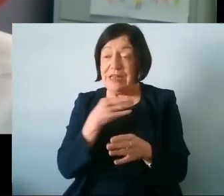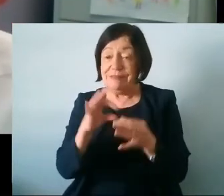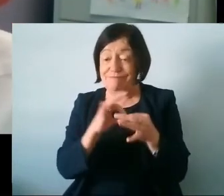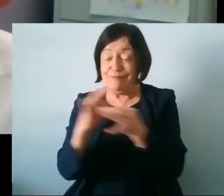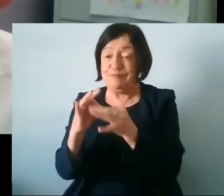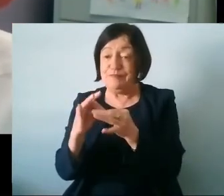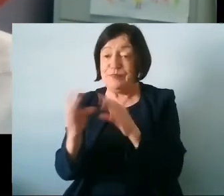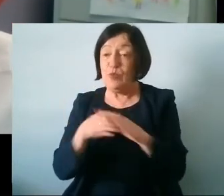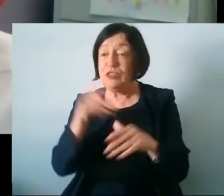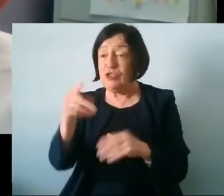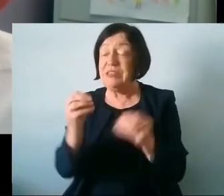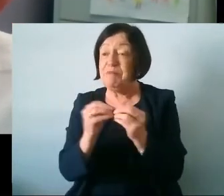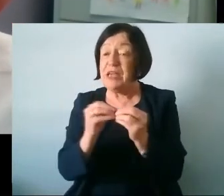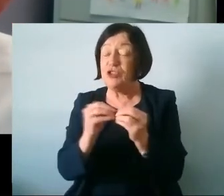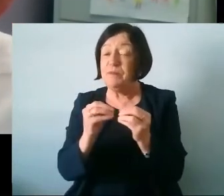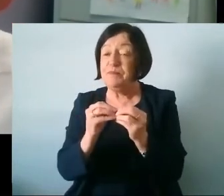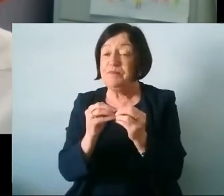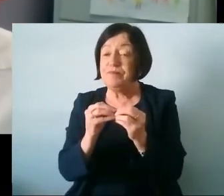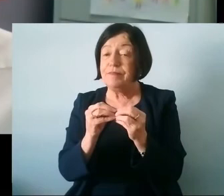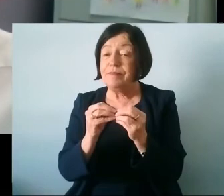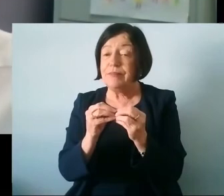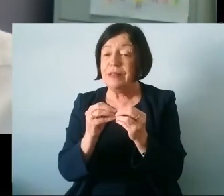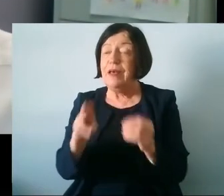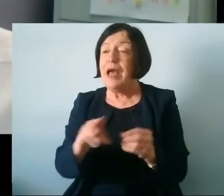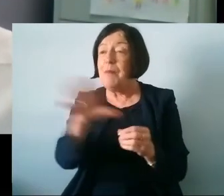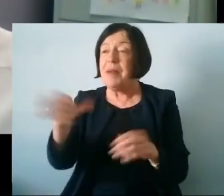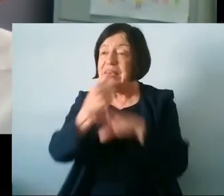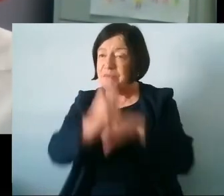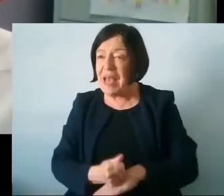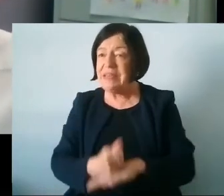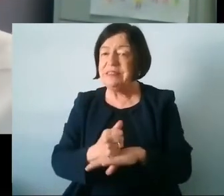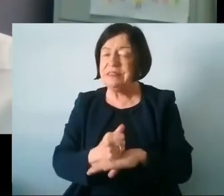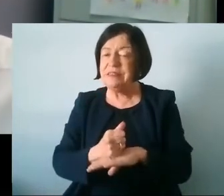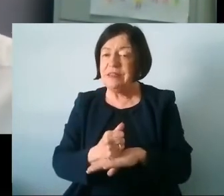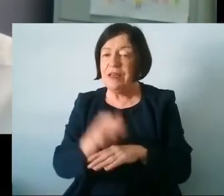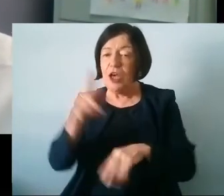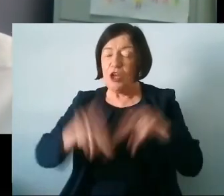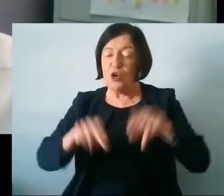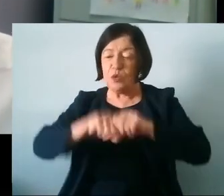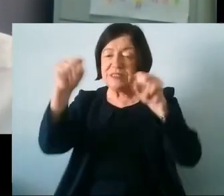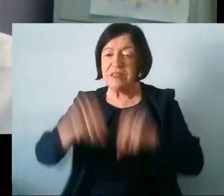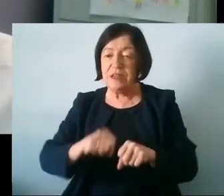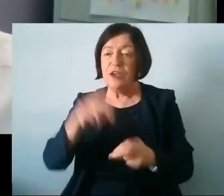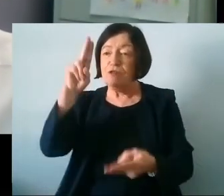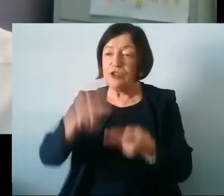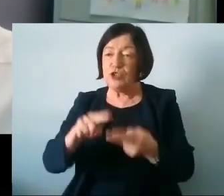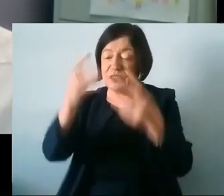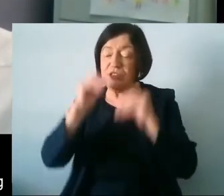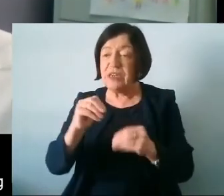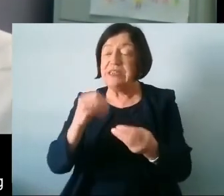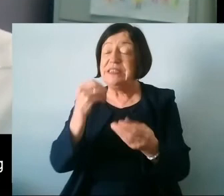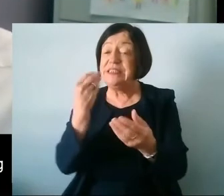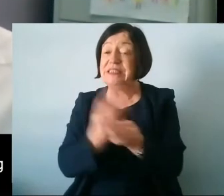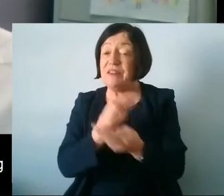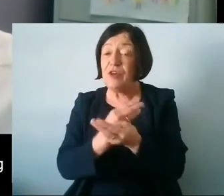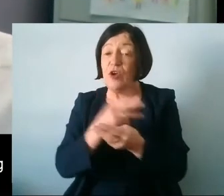um suggesting there about a place-based approach a new scheme called reducing educational disadvantage which would be